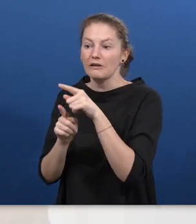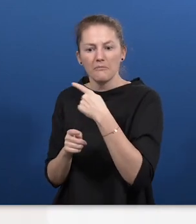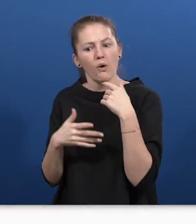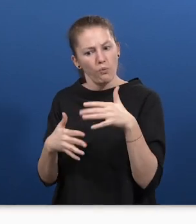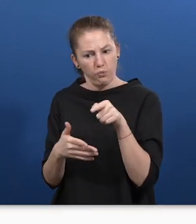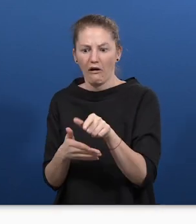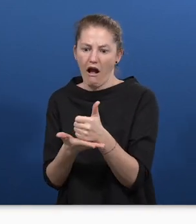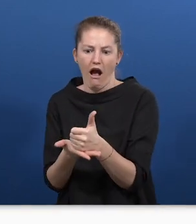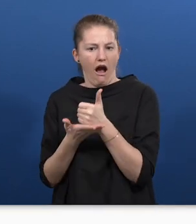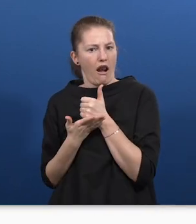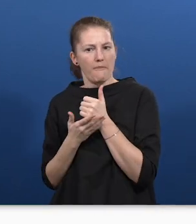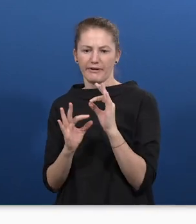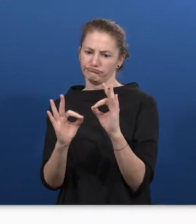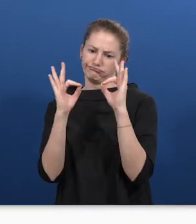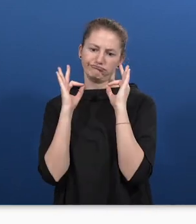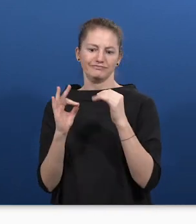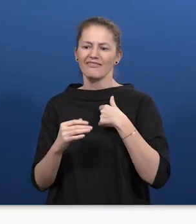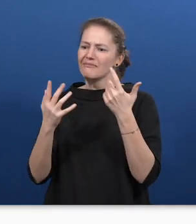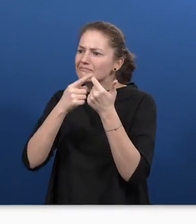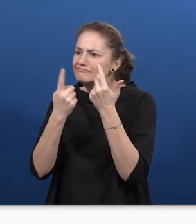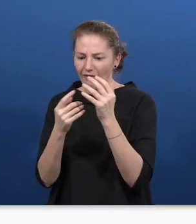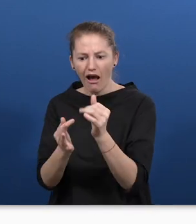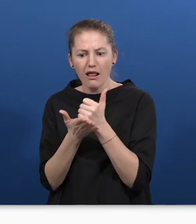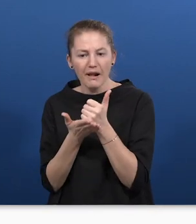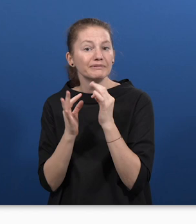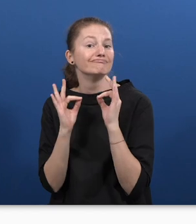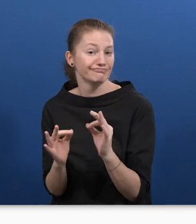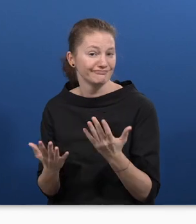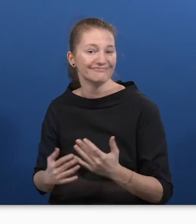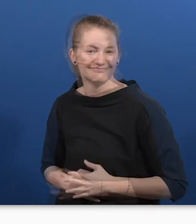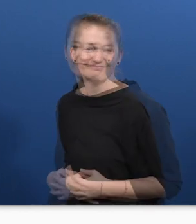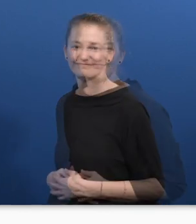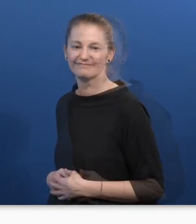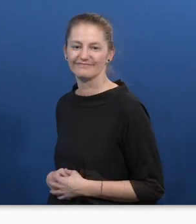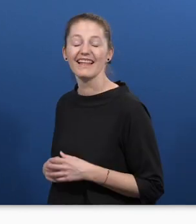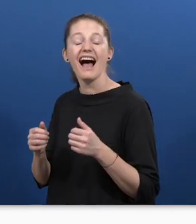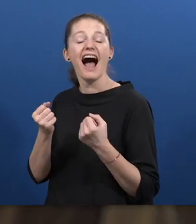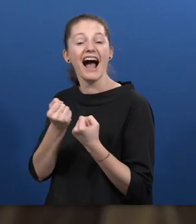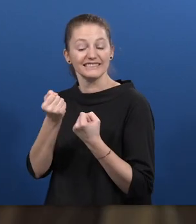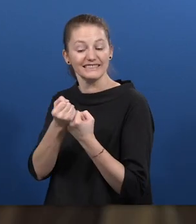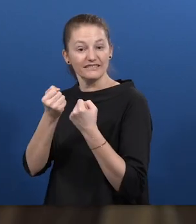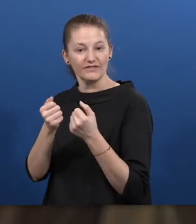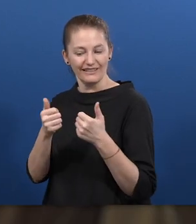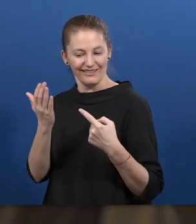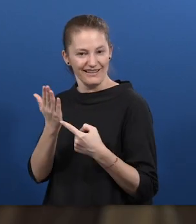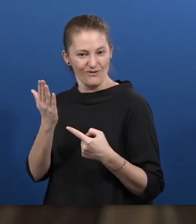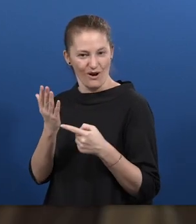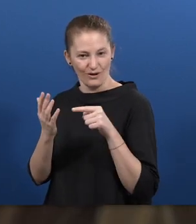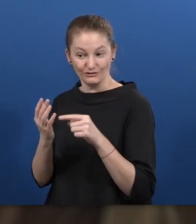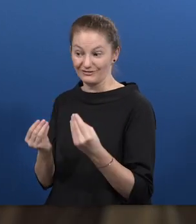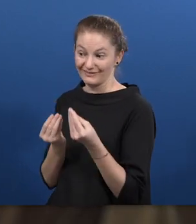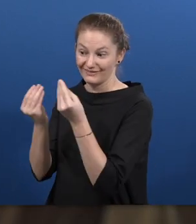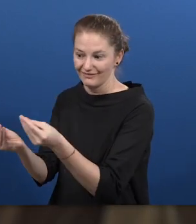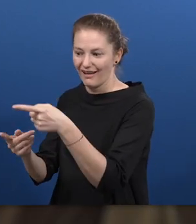to access the information you need. And again, David Banners. One of the things that assistive technology does is it reduces frustration.